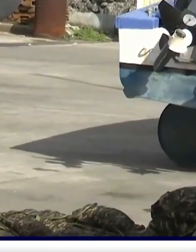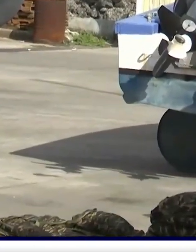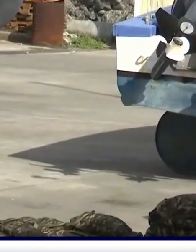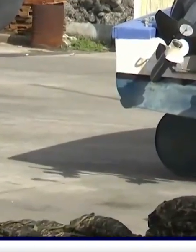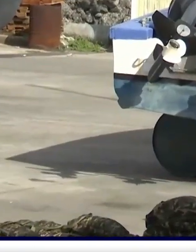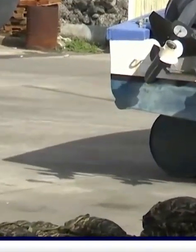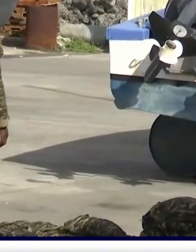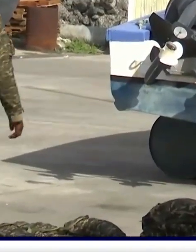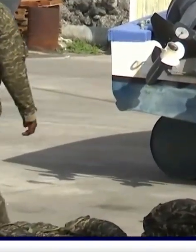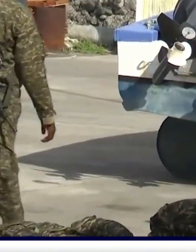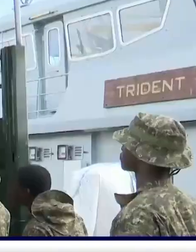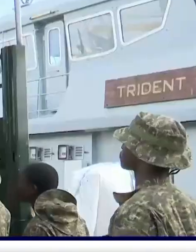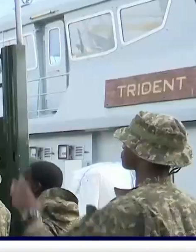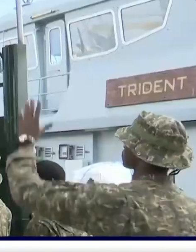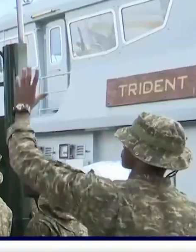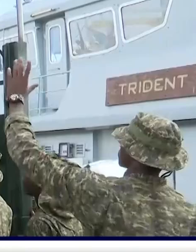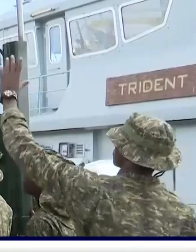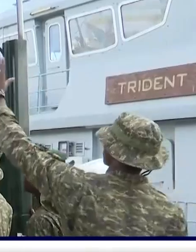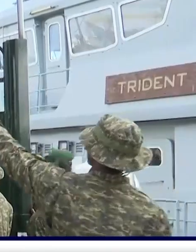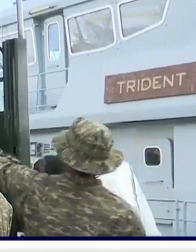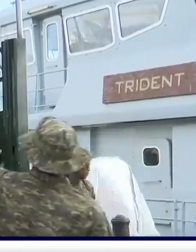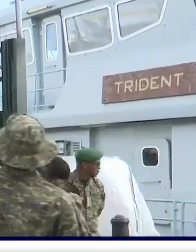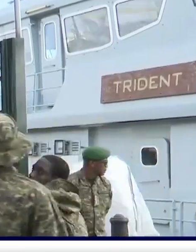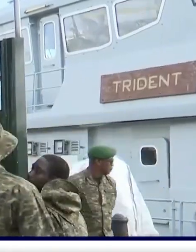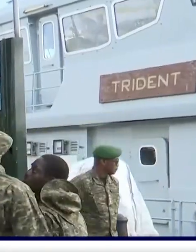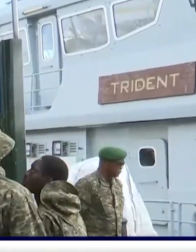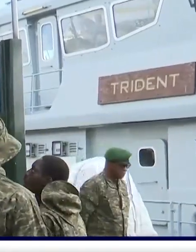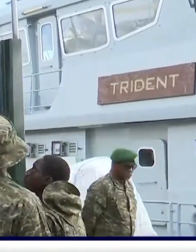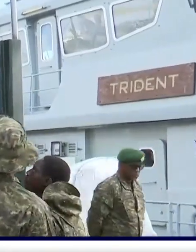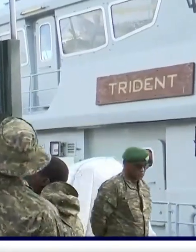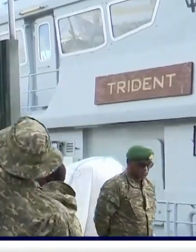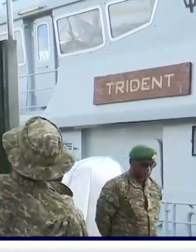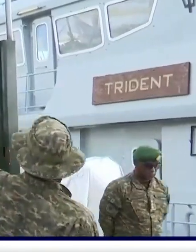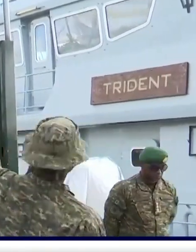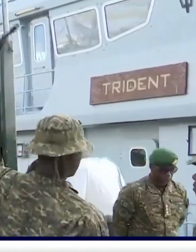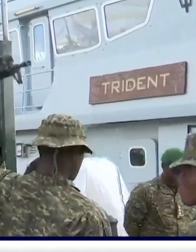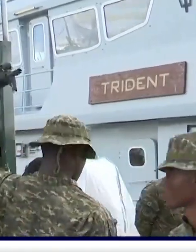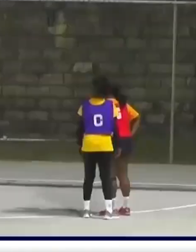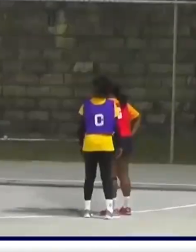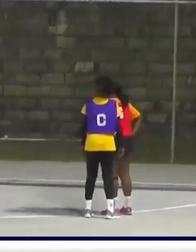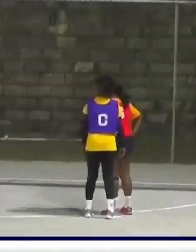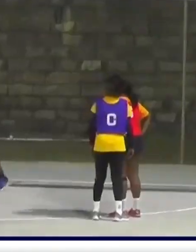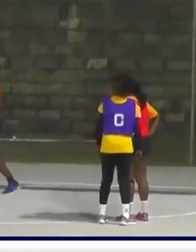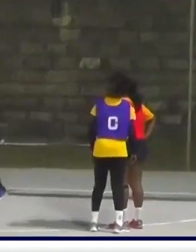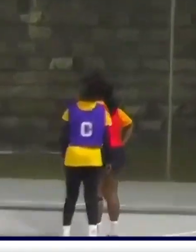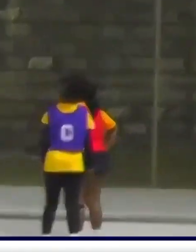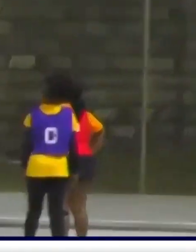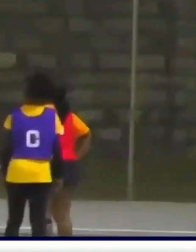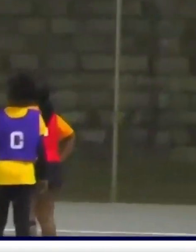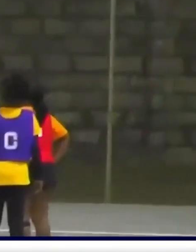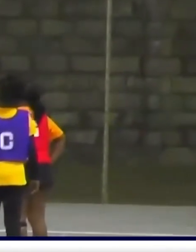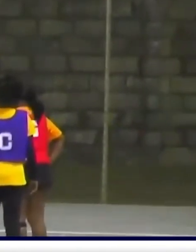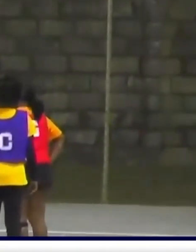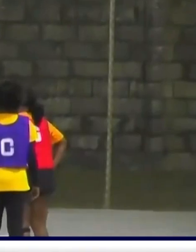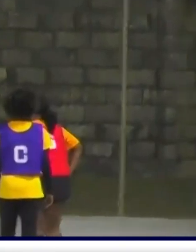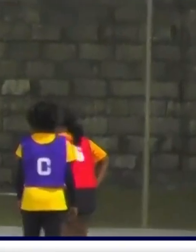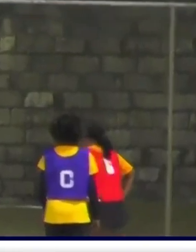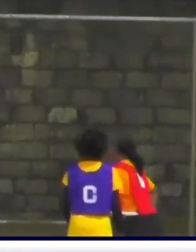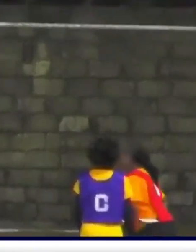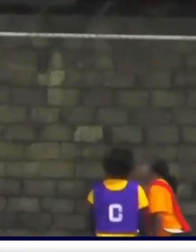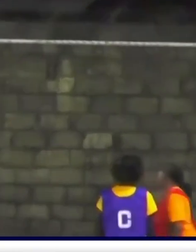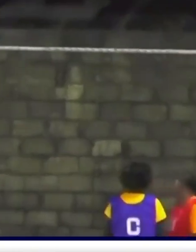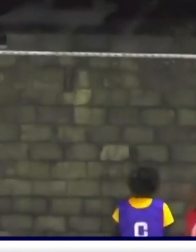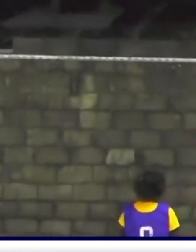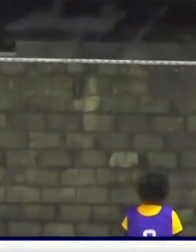soldiers undertaking commando training and in sports, the first title of the National Senior Games has been decided.